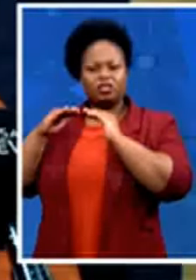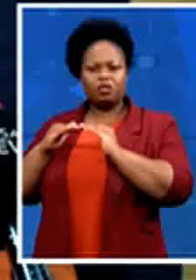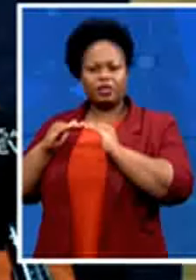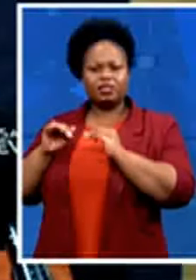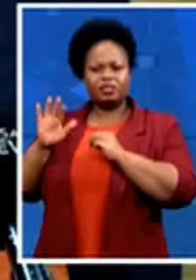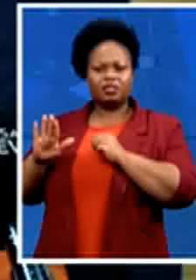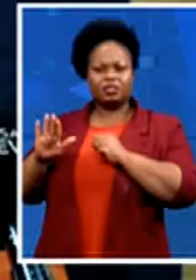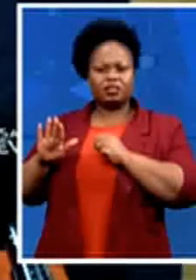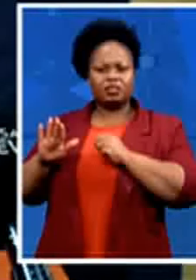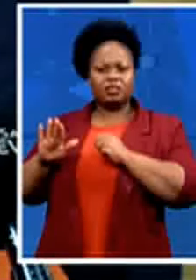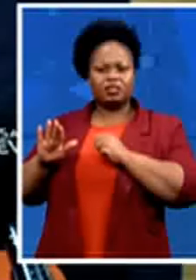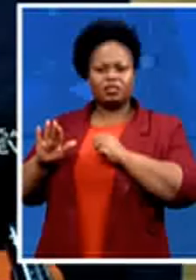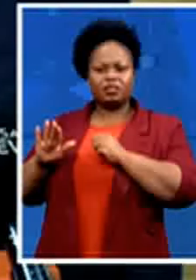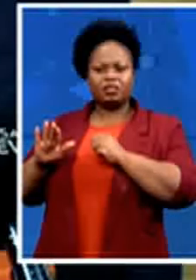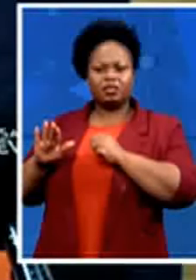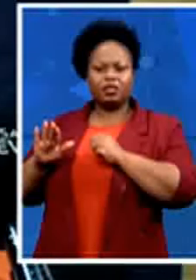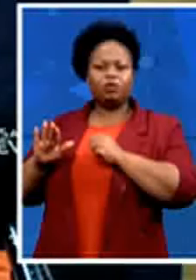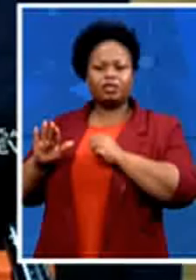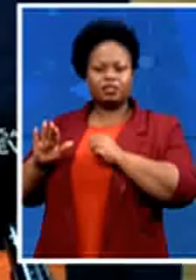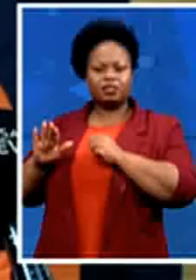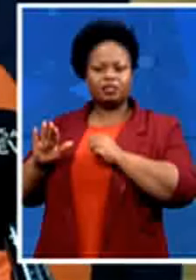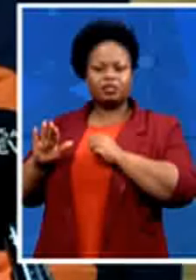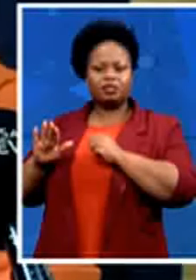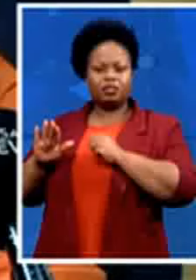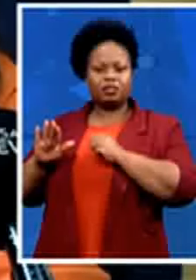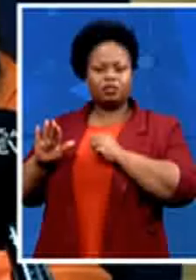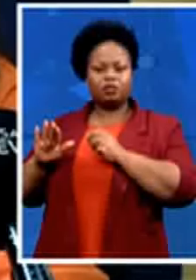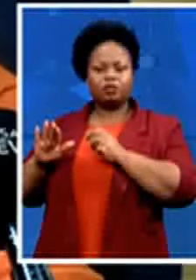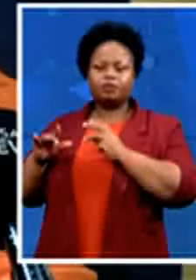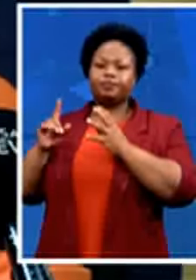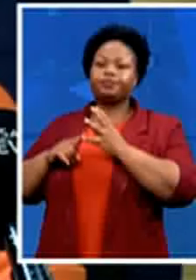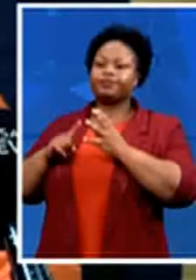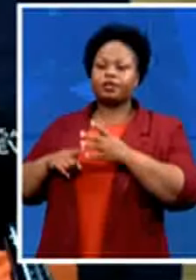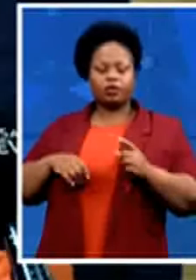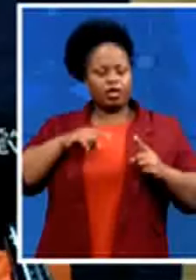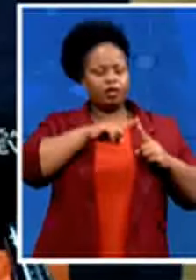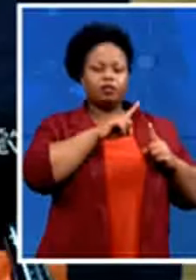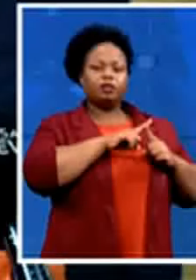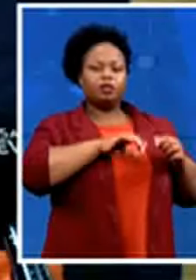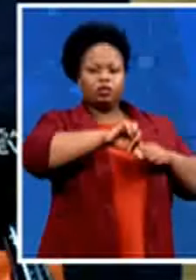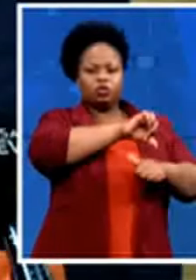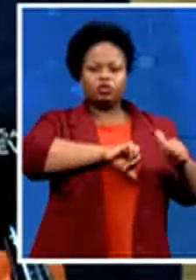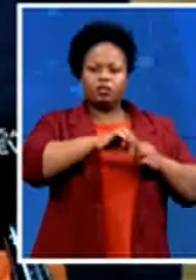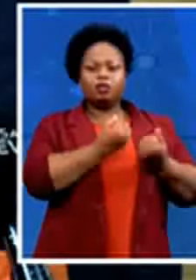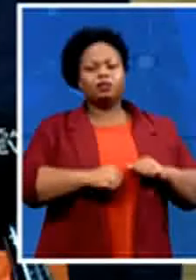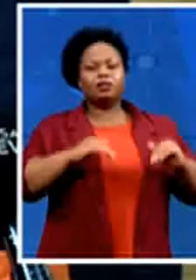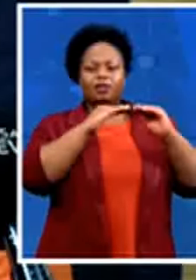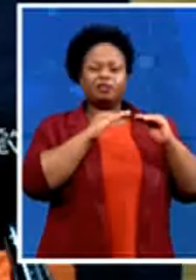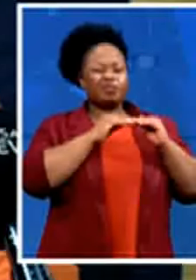with spatial justice spatial justice might sound technical but it's actually quite simple